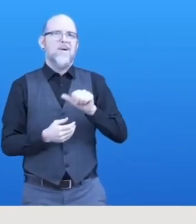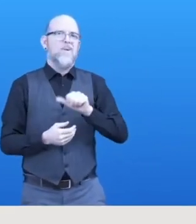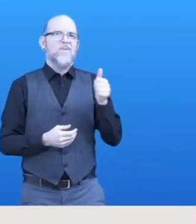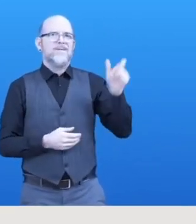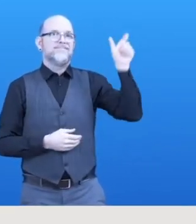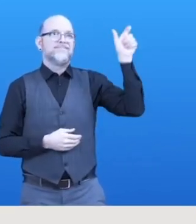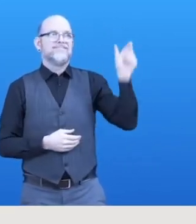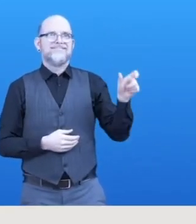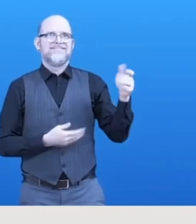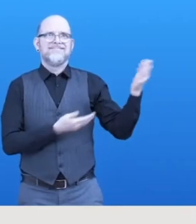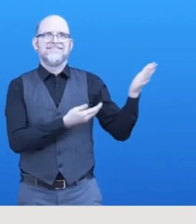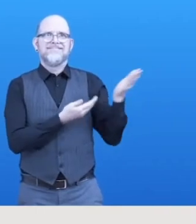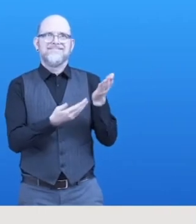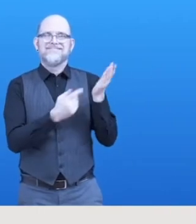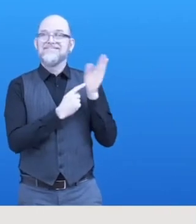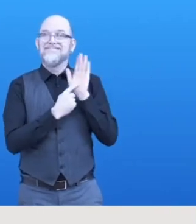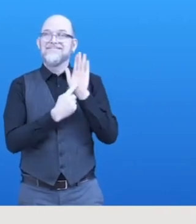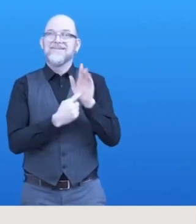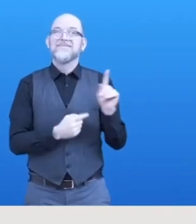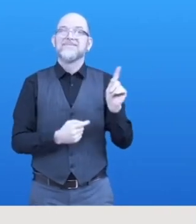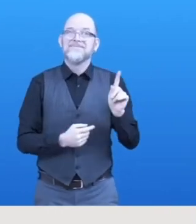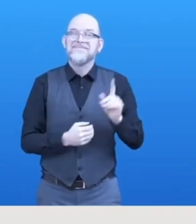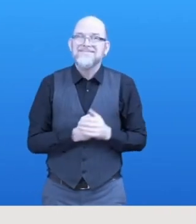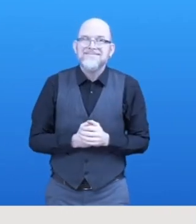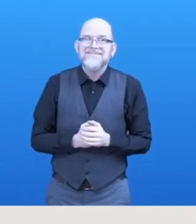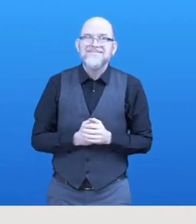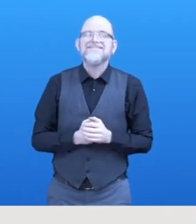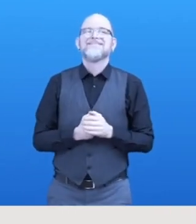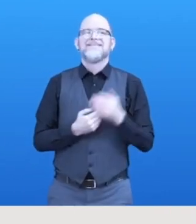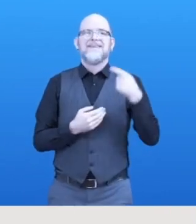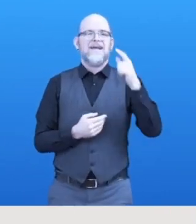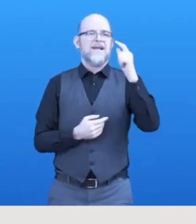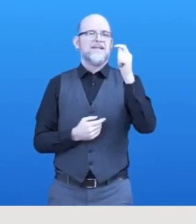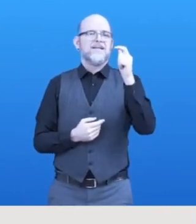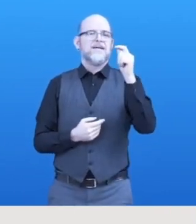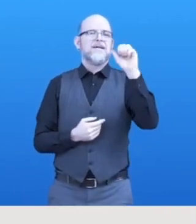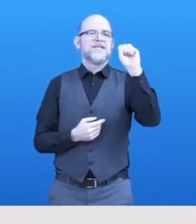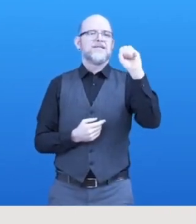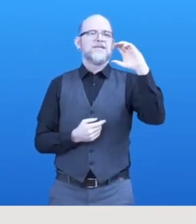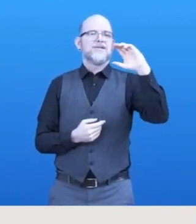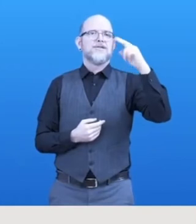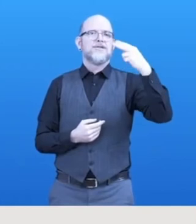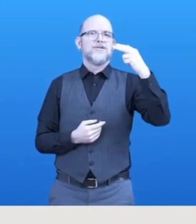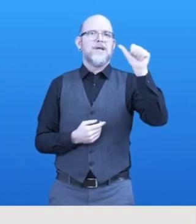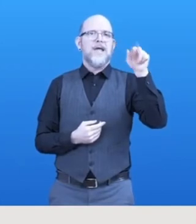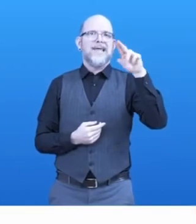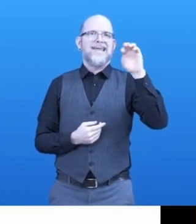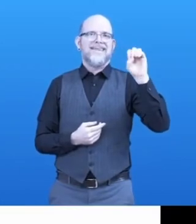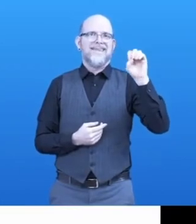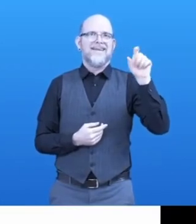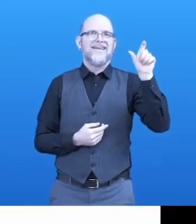next slide, to our next presentation given by Georg Czare on the company